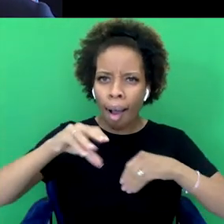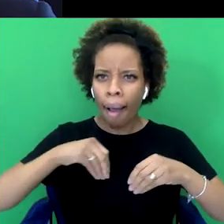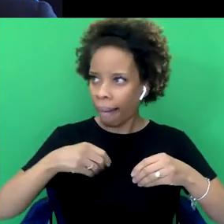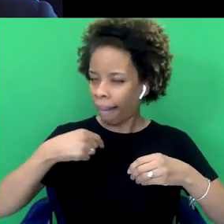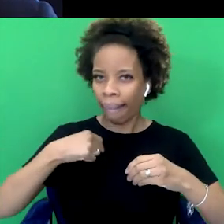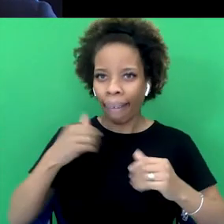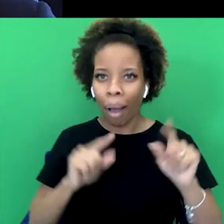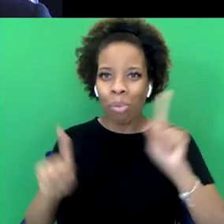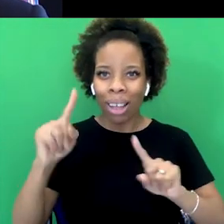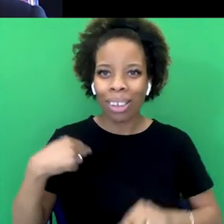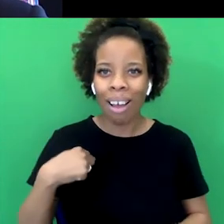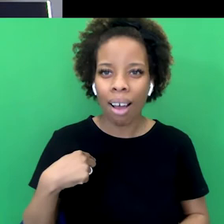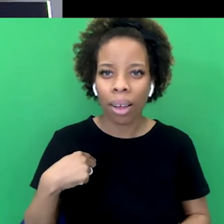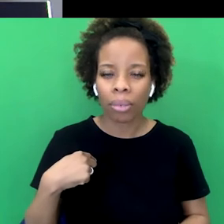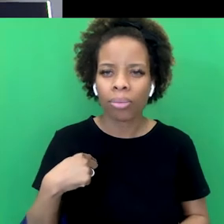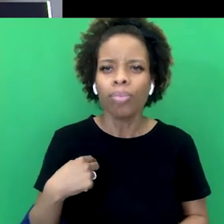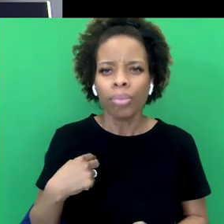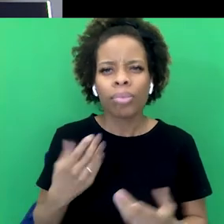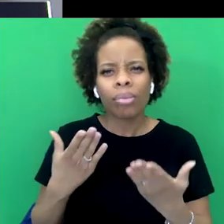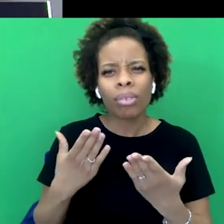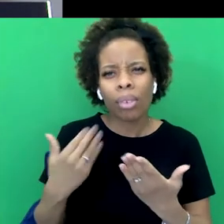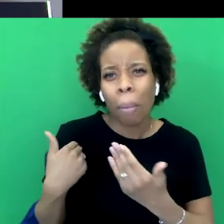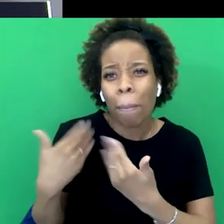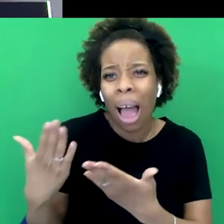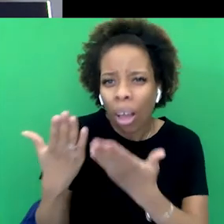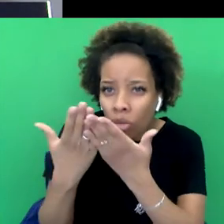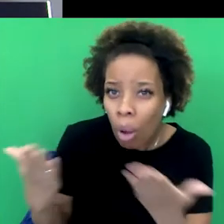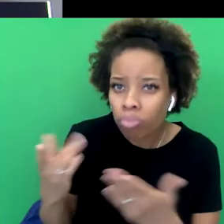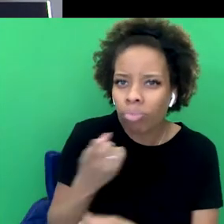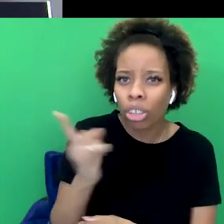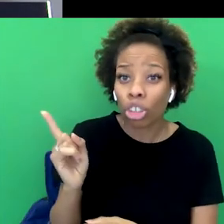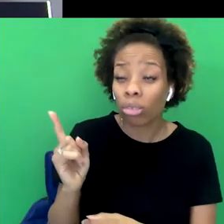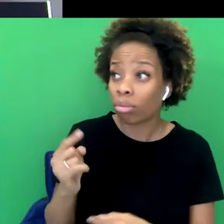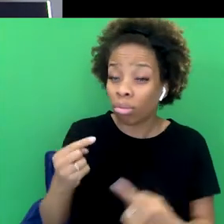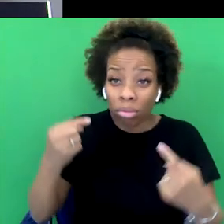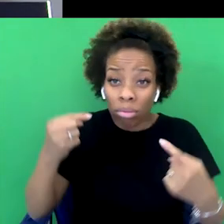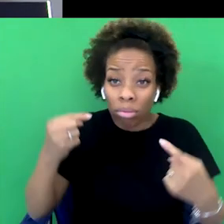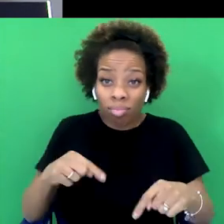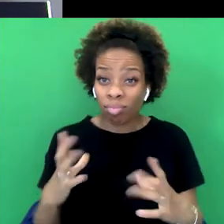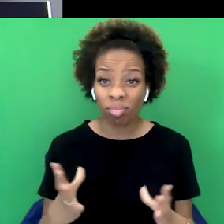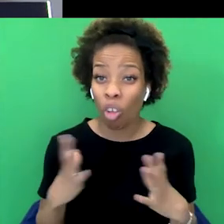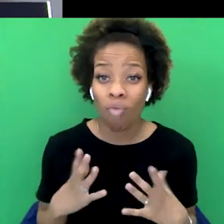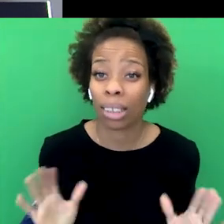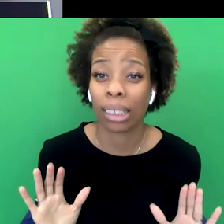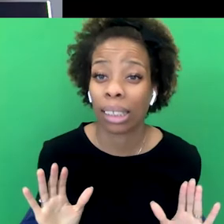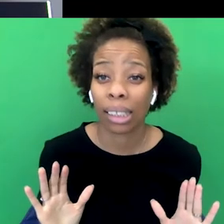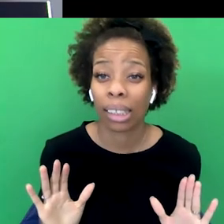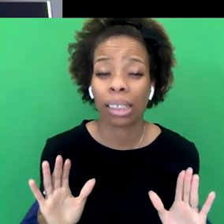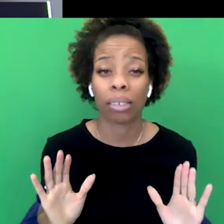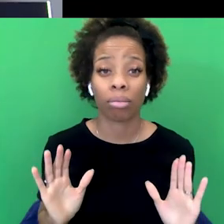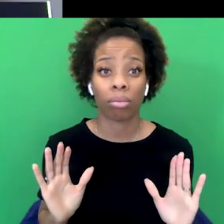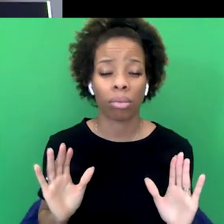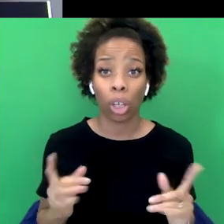know, should we have reparations? I say, you know what, we're not ready in Britain. We're still having the argument about whether